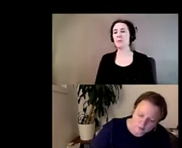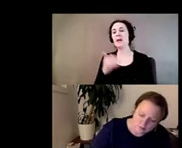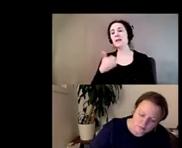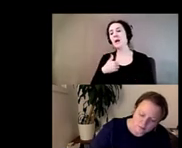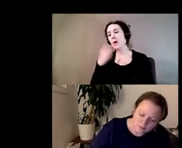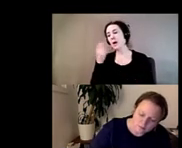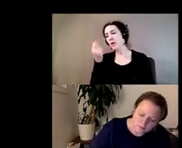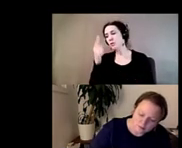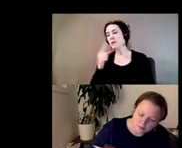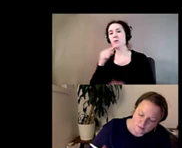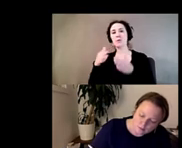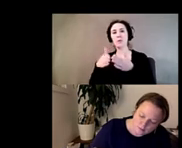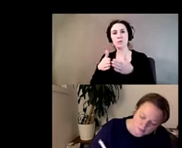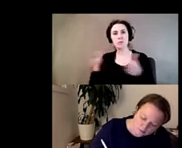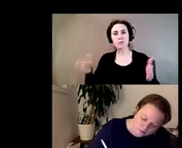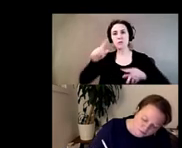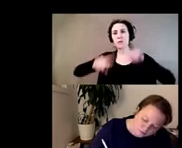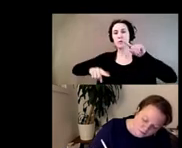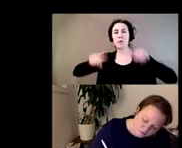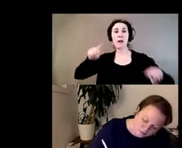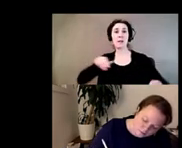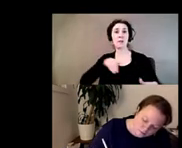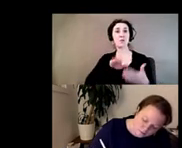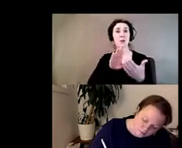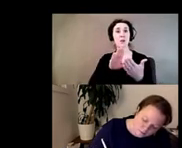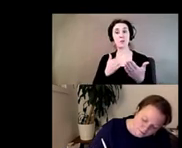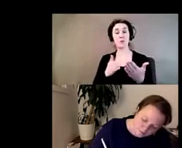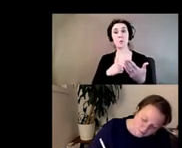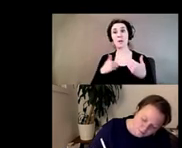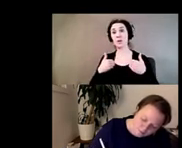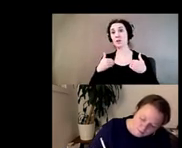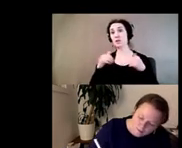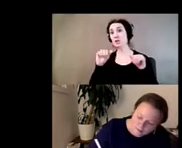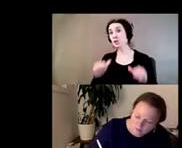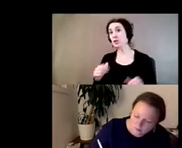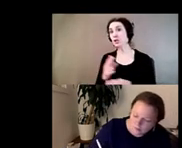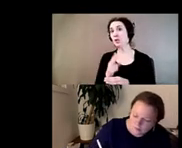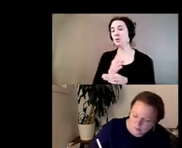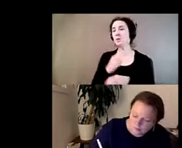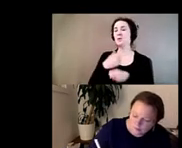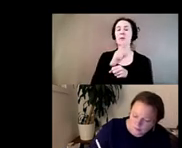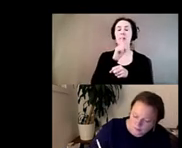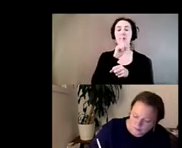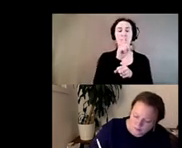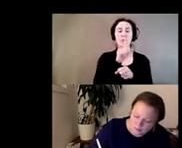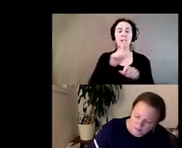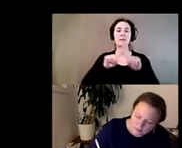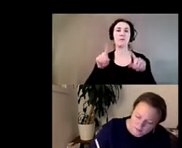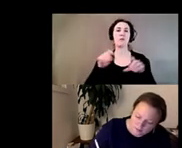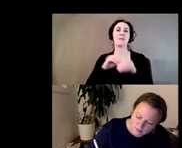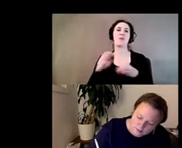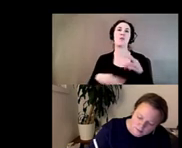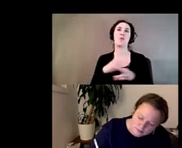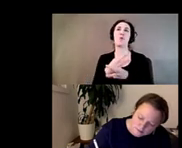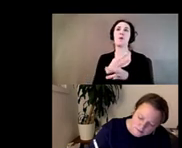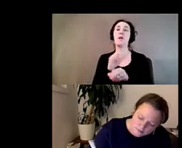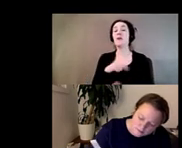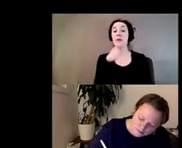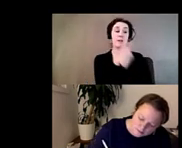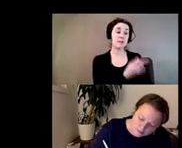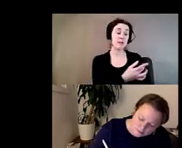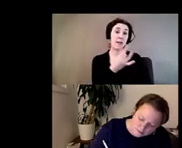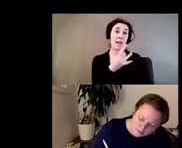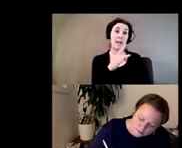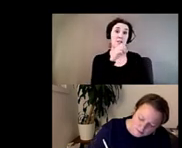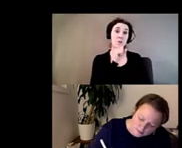a wide range of strategies that we have at hand to make real interventions in the world that could tell an 18 year old kid that didn't believe